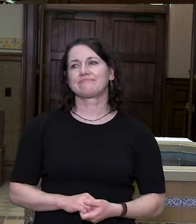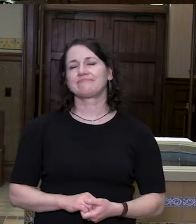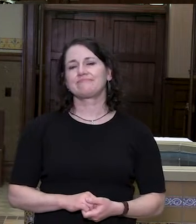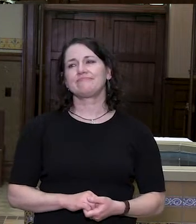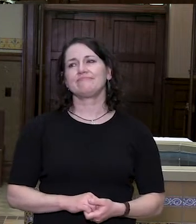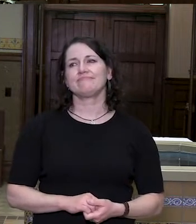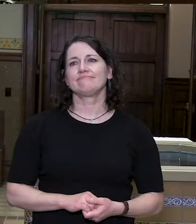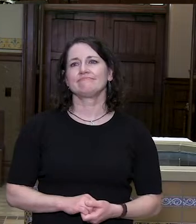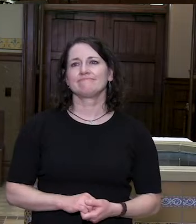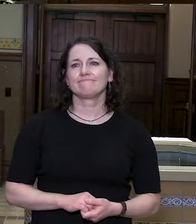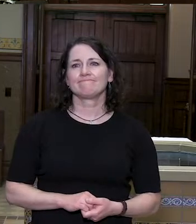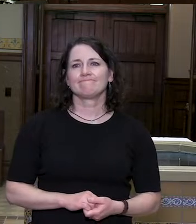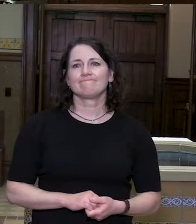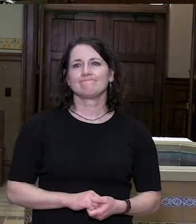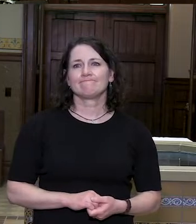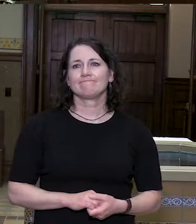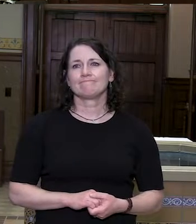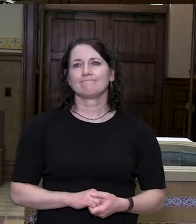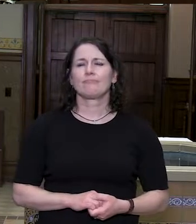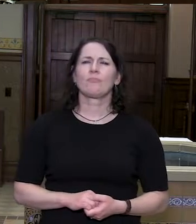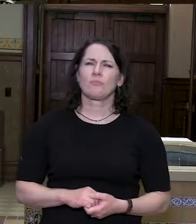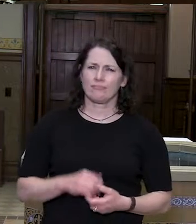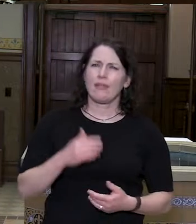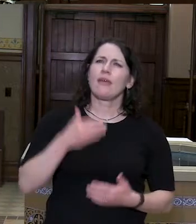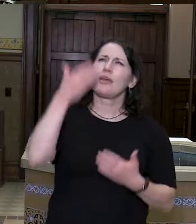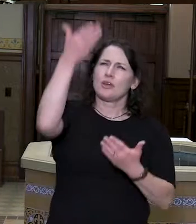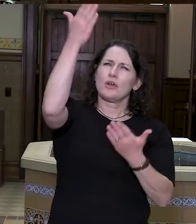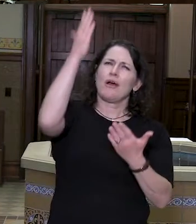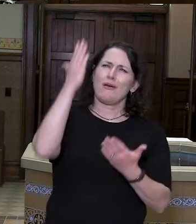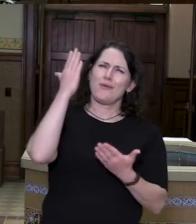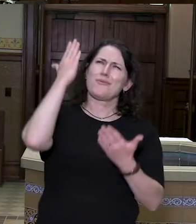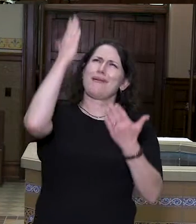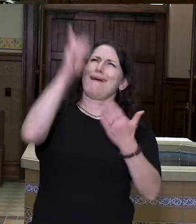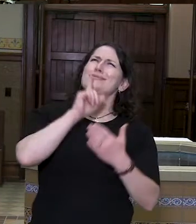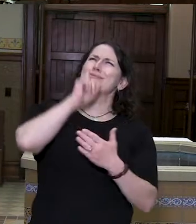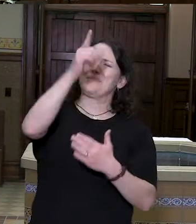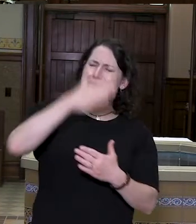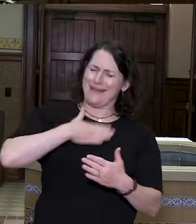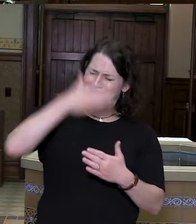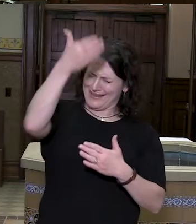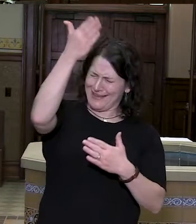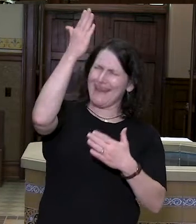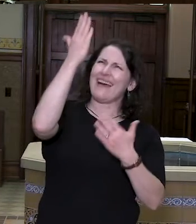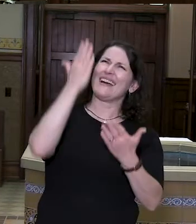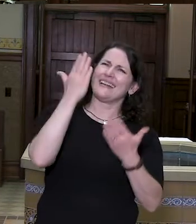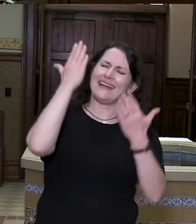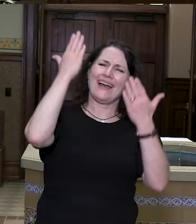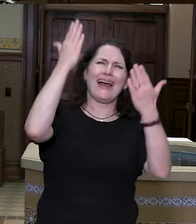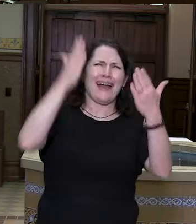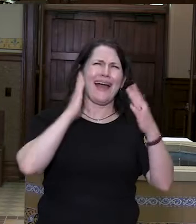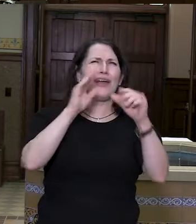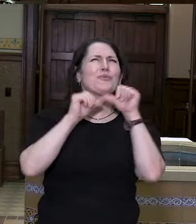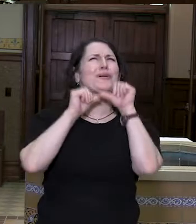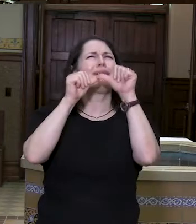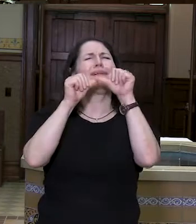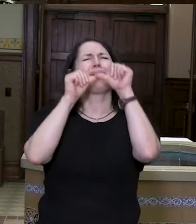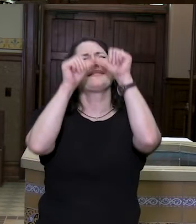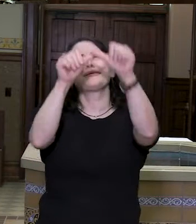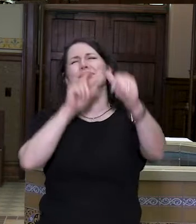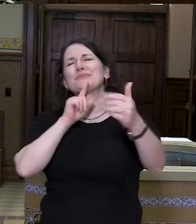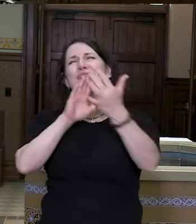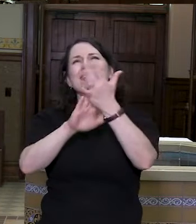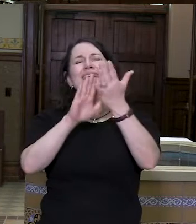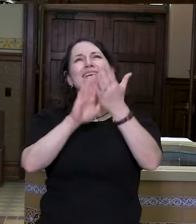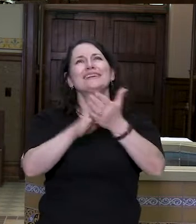Oh God, You are my God, and I will ever